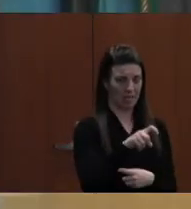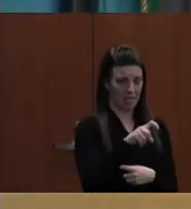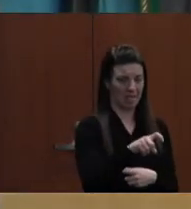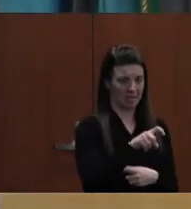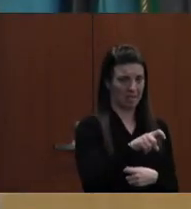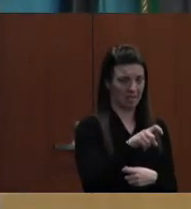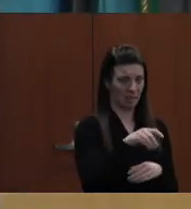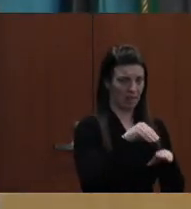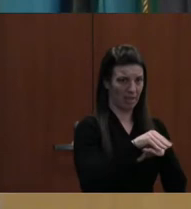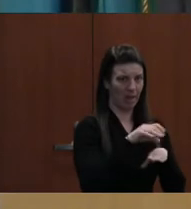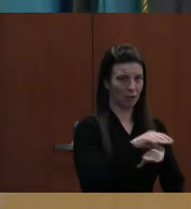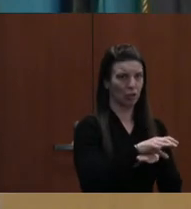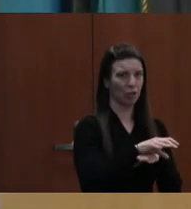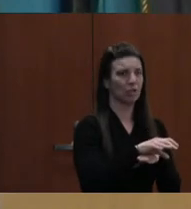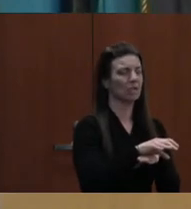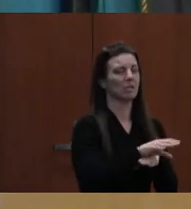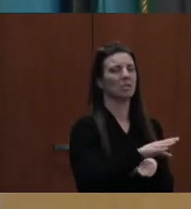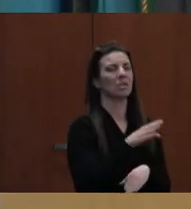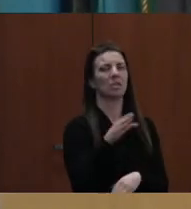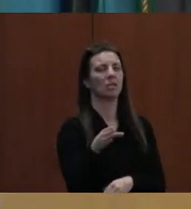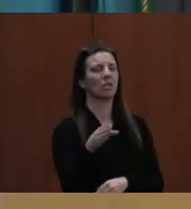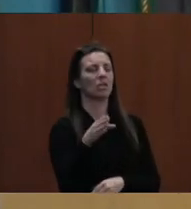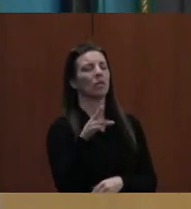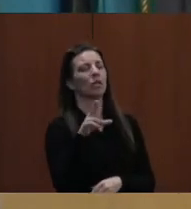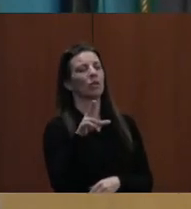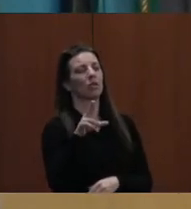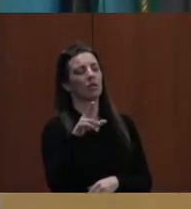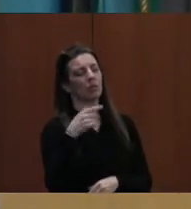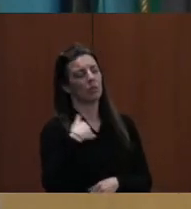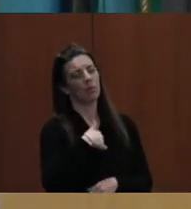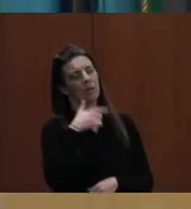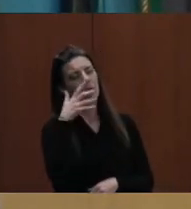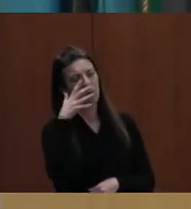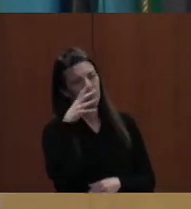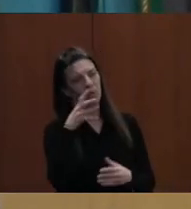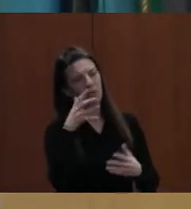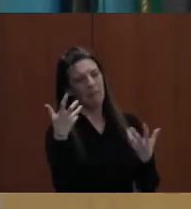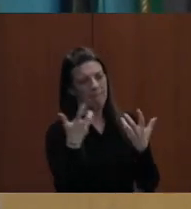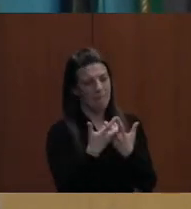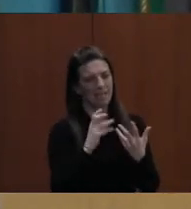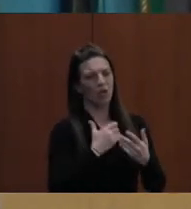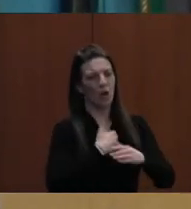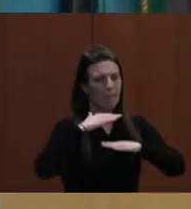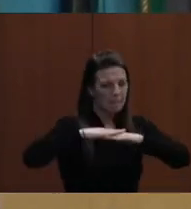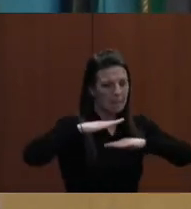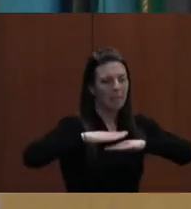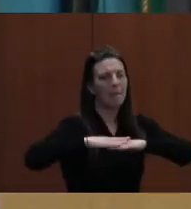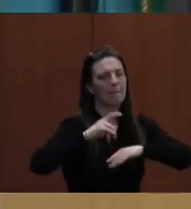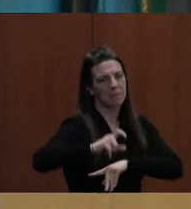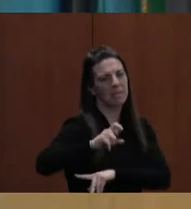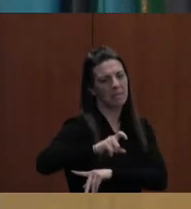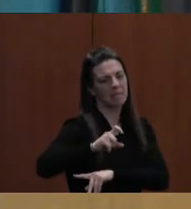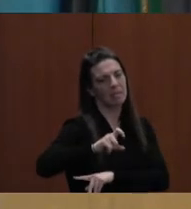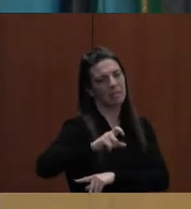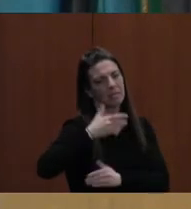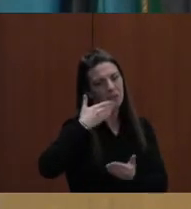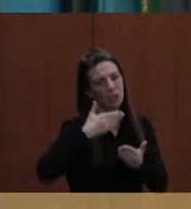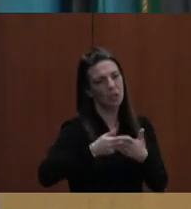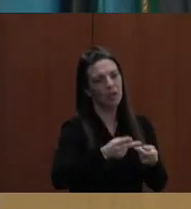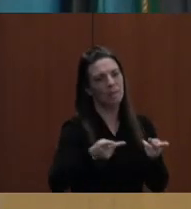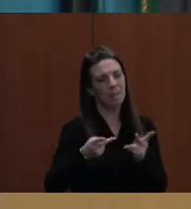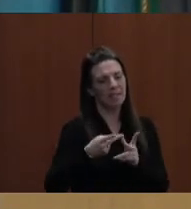wants. I think what I heard was you'd be meeting the minimum, kind of a good starting point where